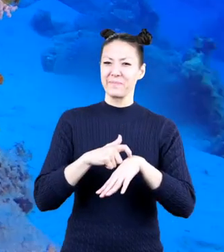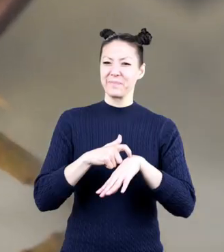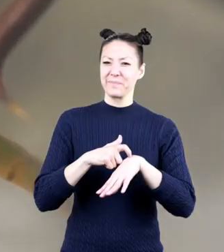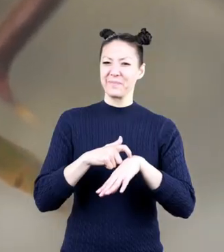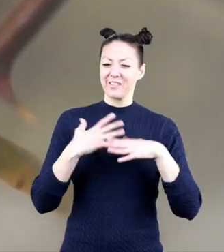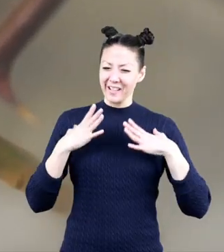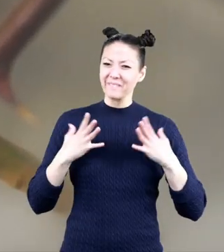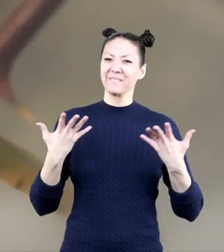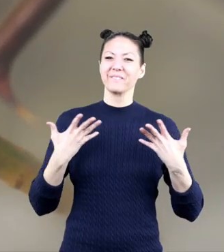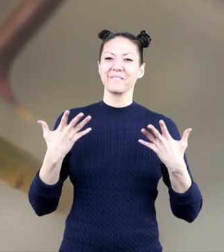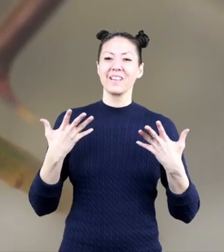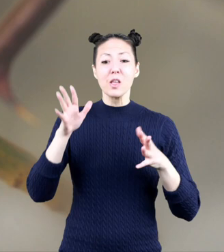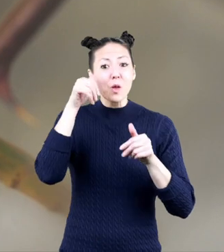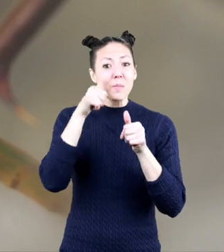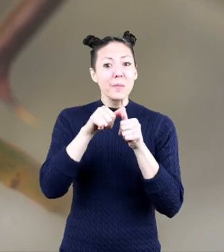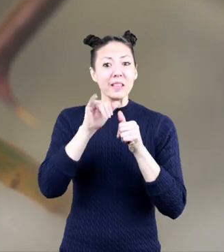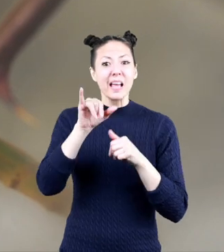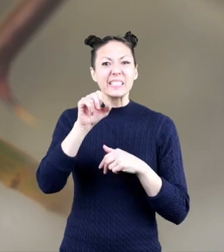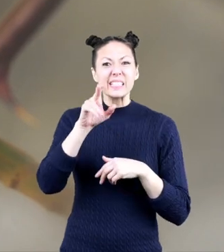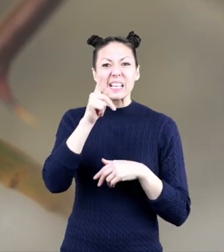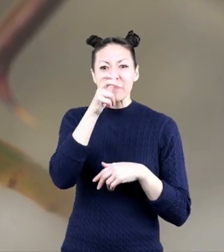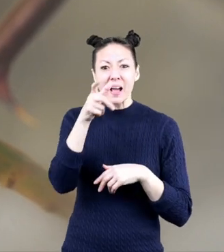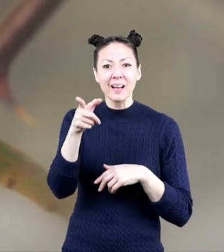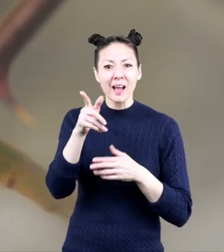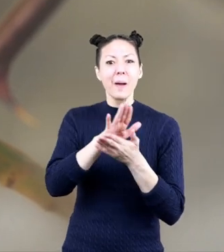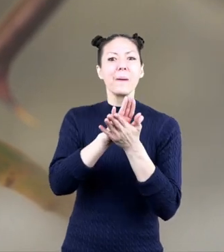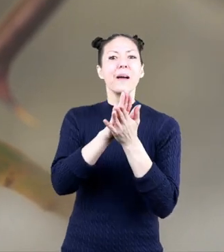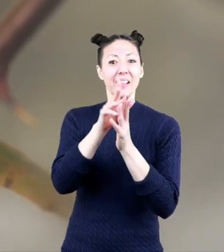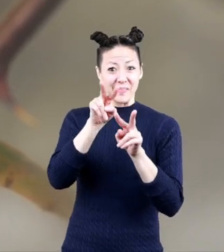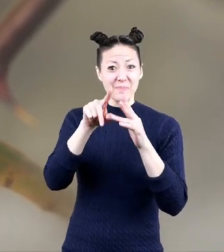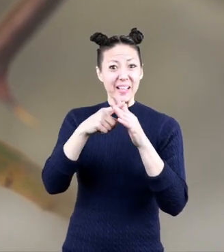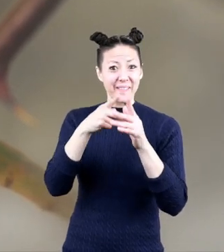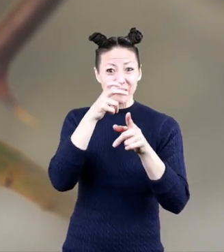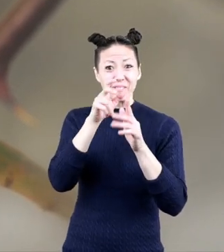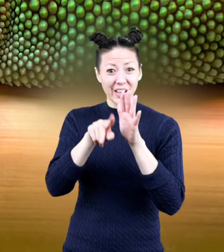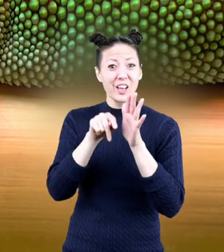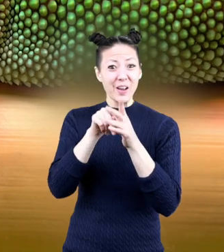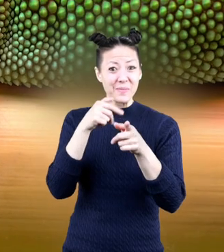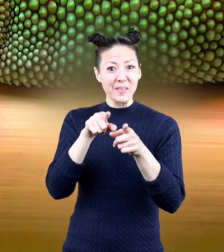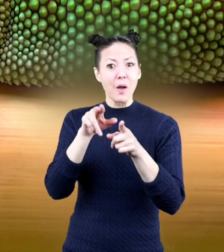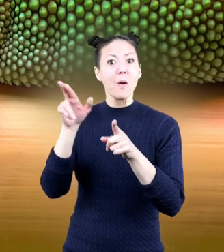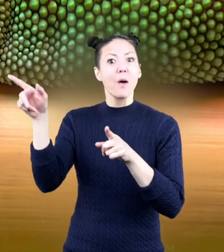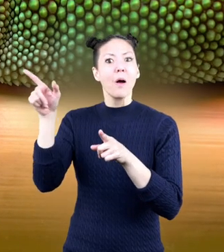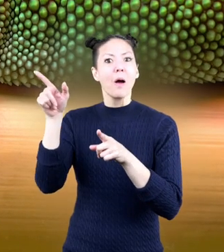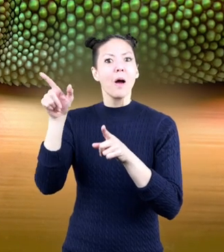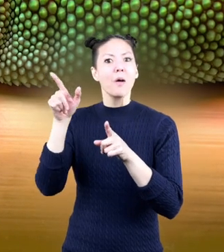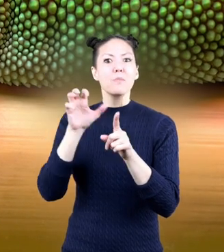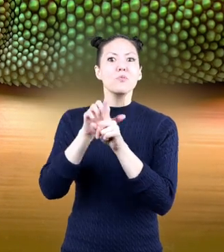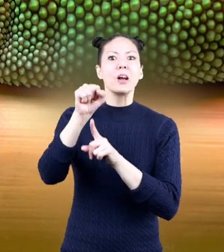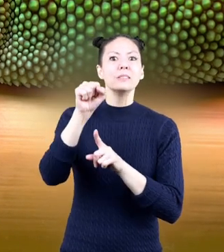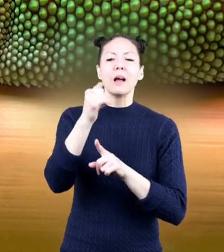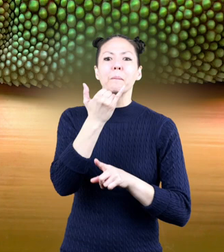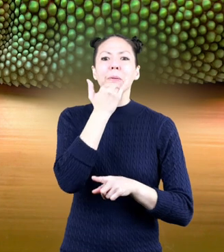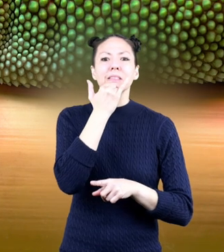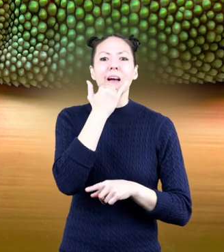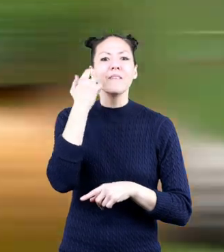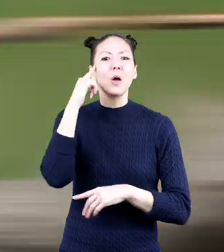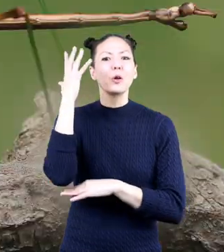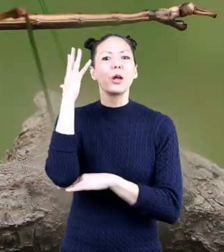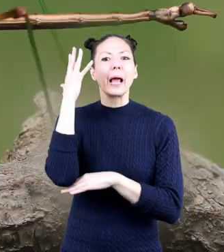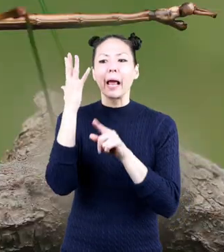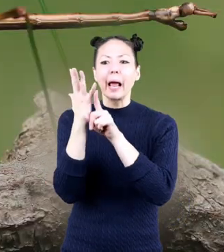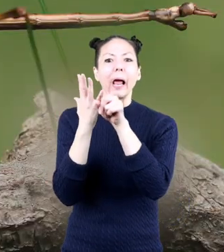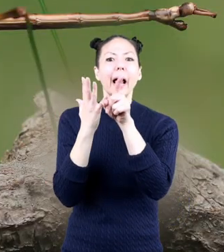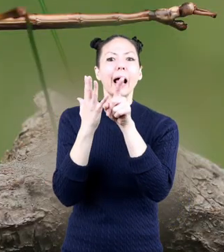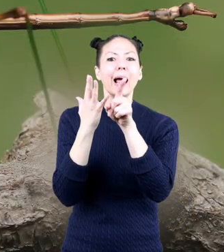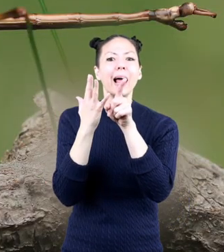Remember our stick bug from the pictures at the beginning of this video? Predators of the stick bug might mistake it for